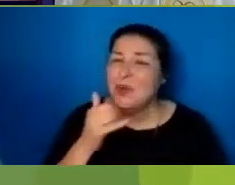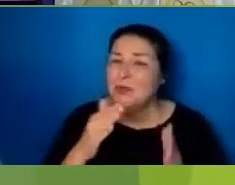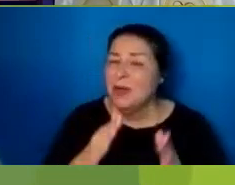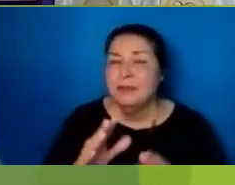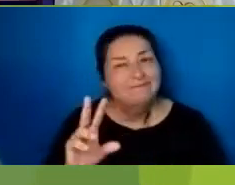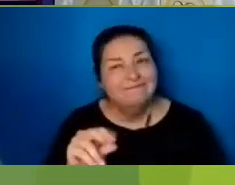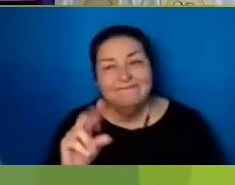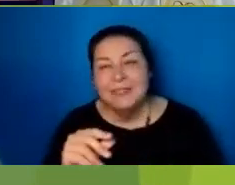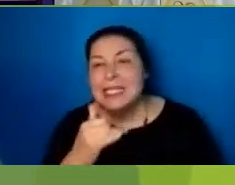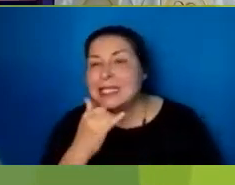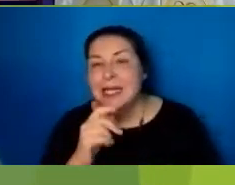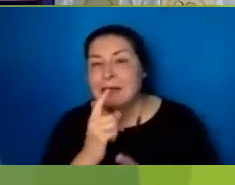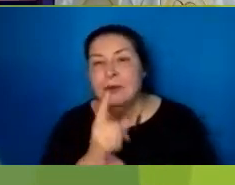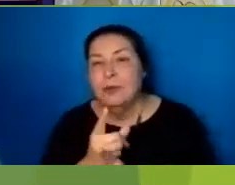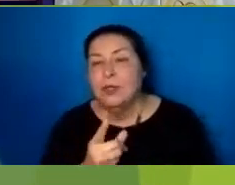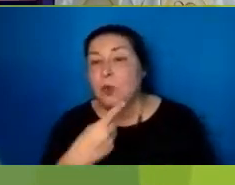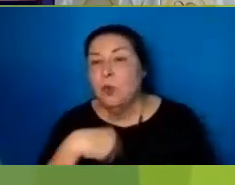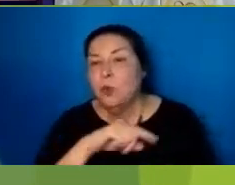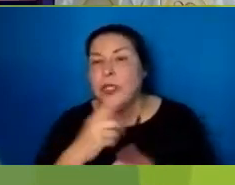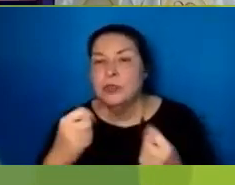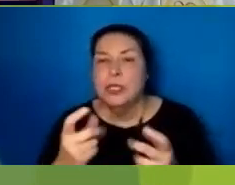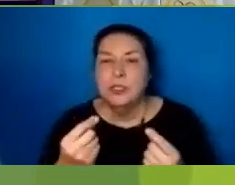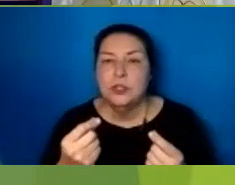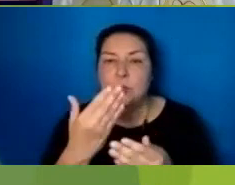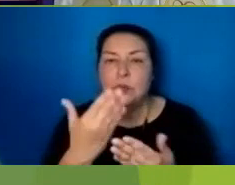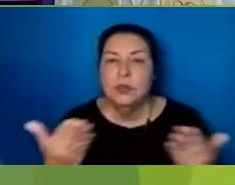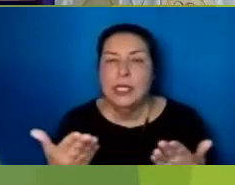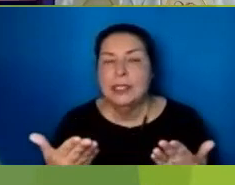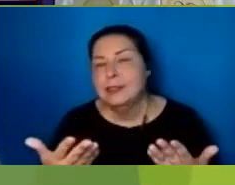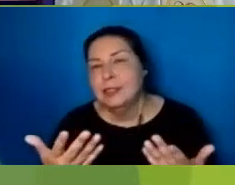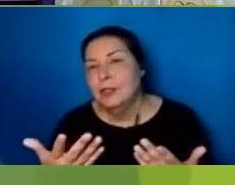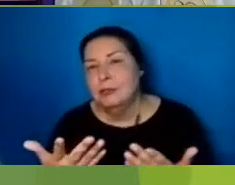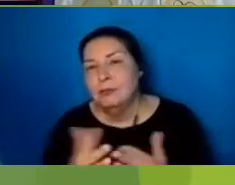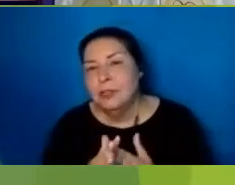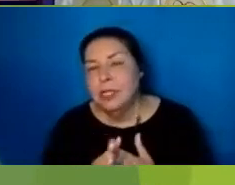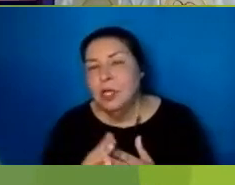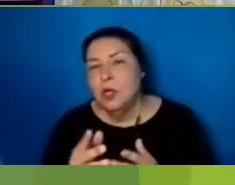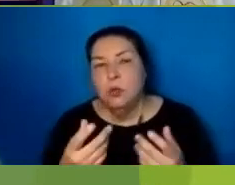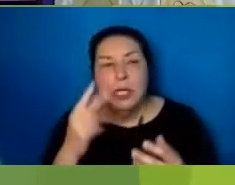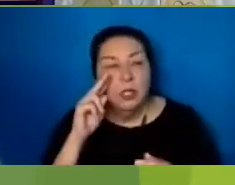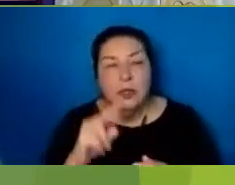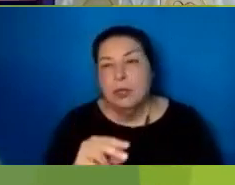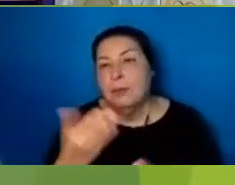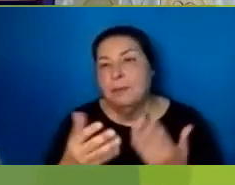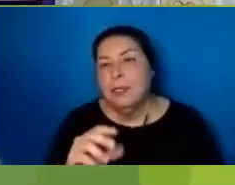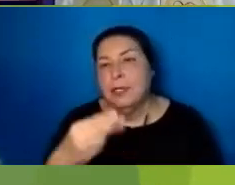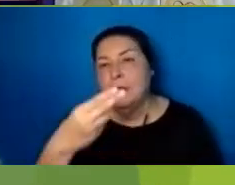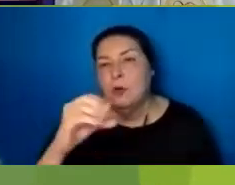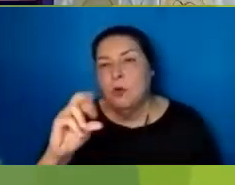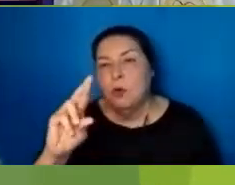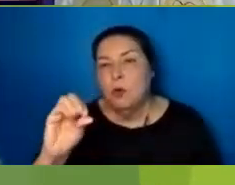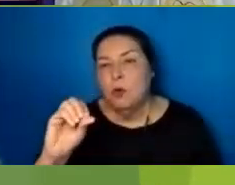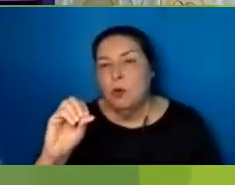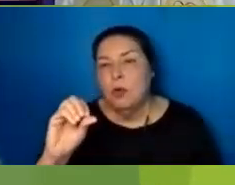discern The right Path The superstitious Might consult A horoscope The religious Might put out A sheepskin